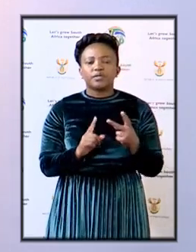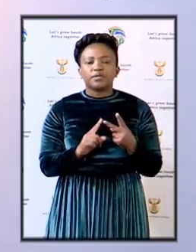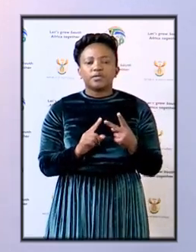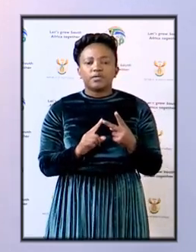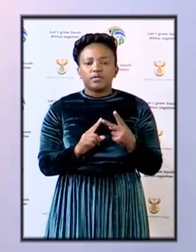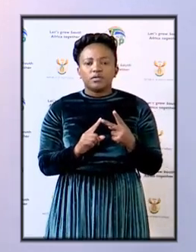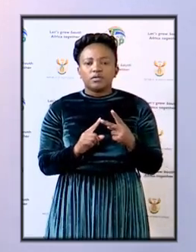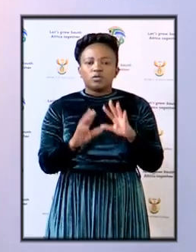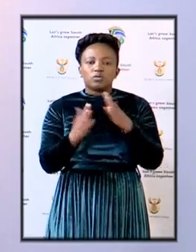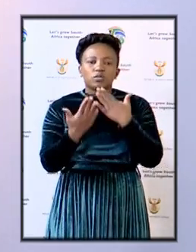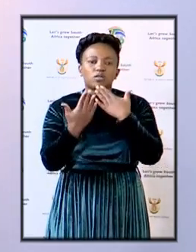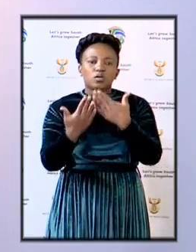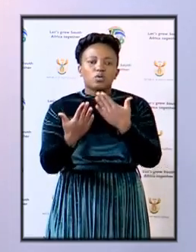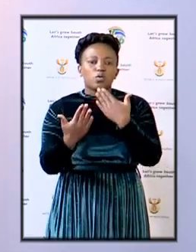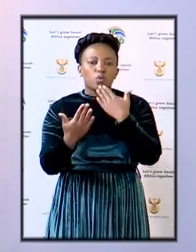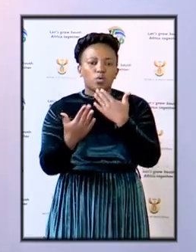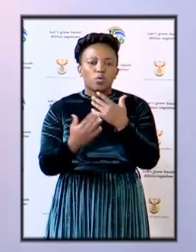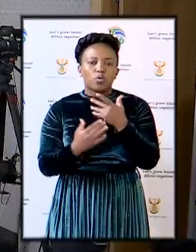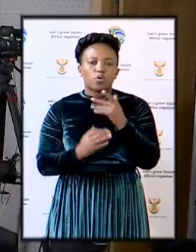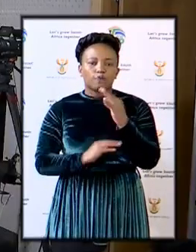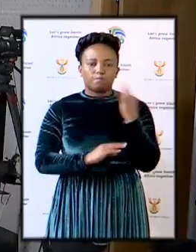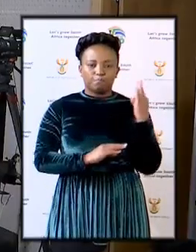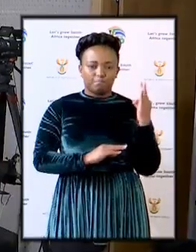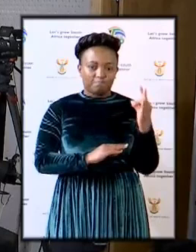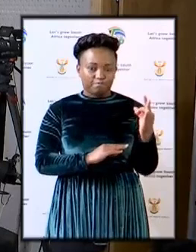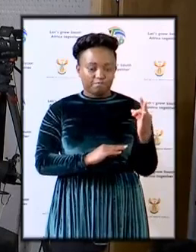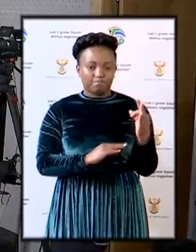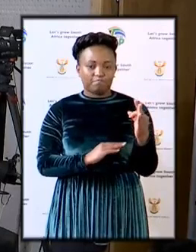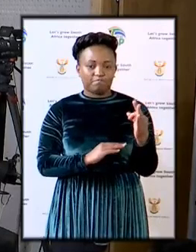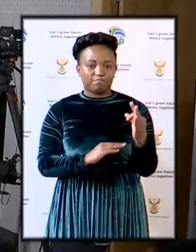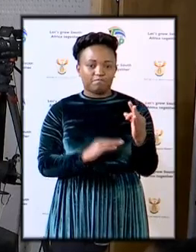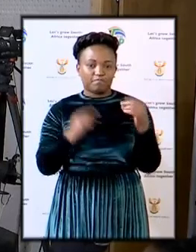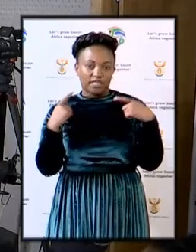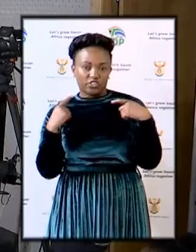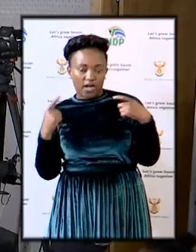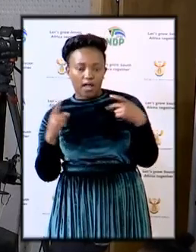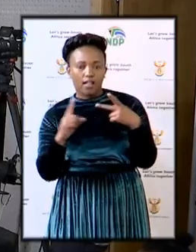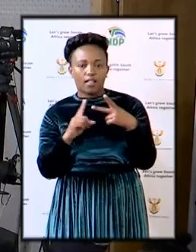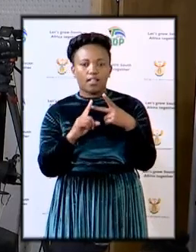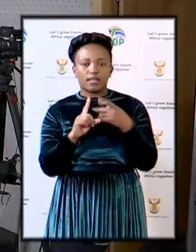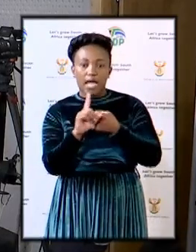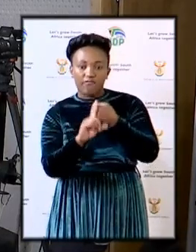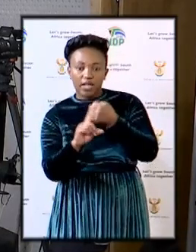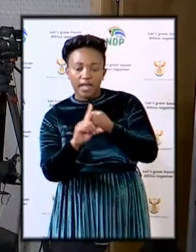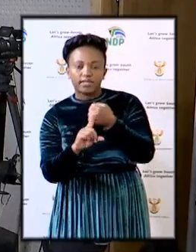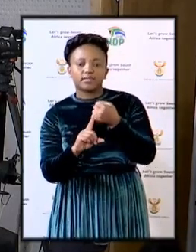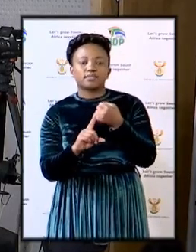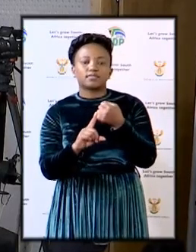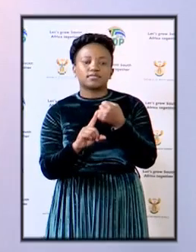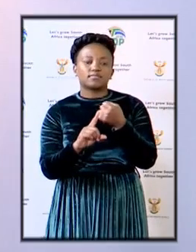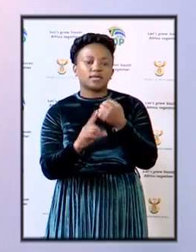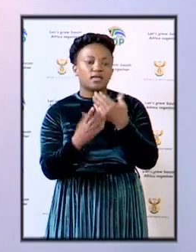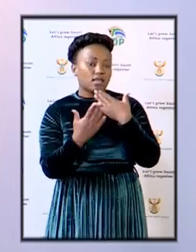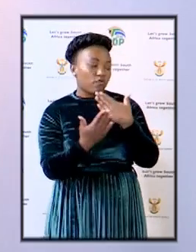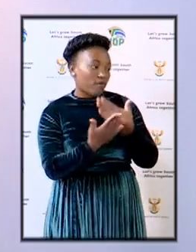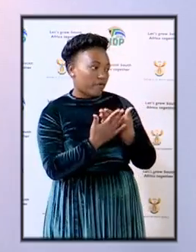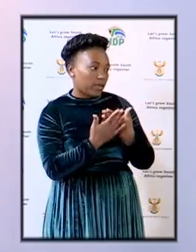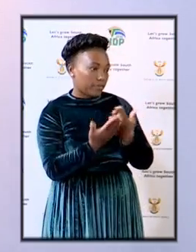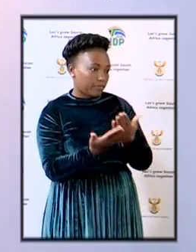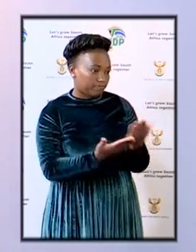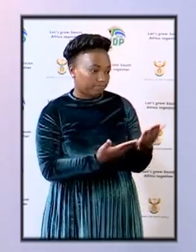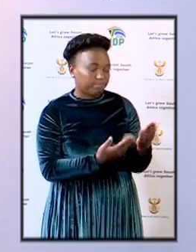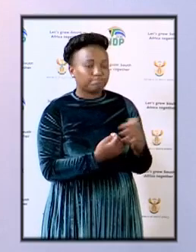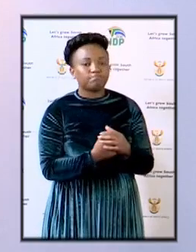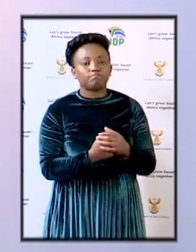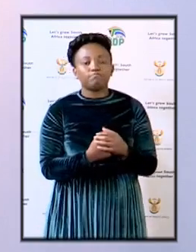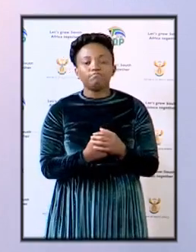also thank the main table general advocates for availing yourself so hopefully we